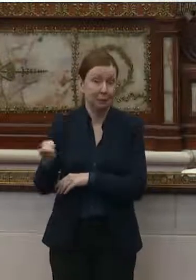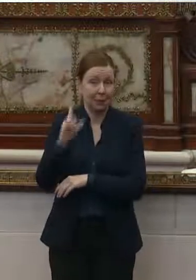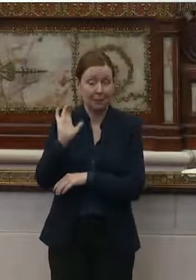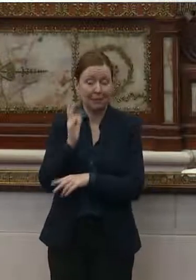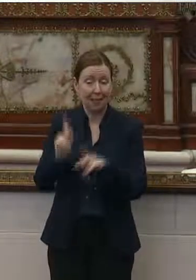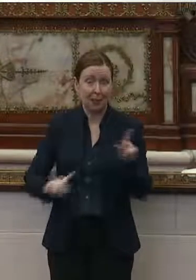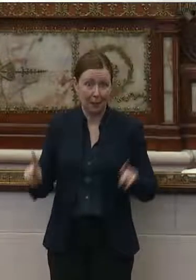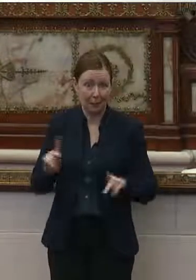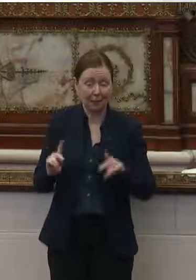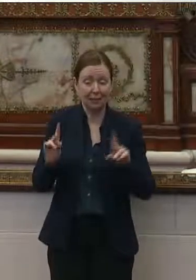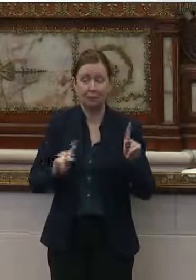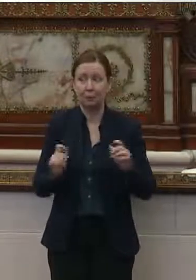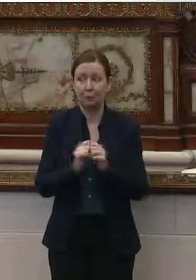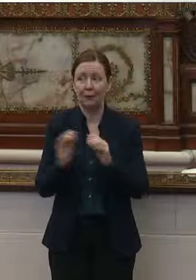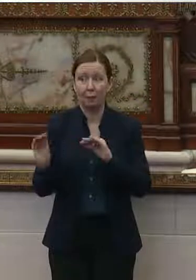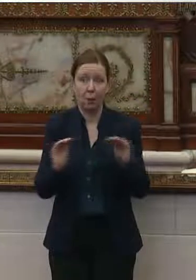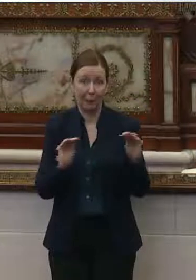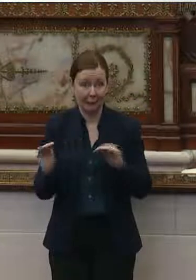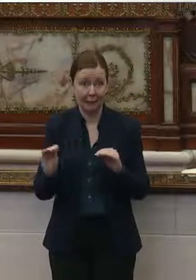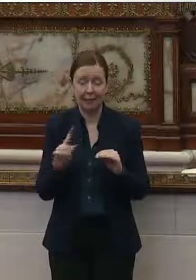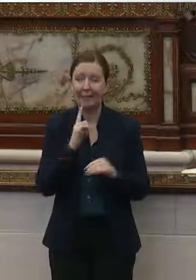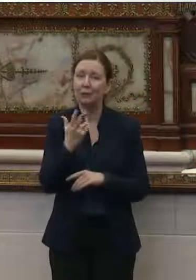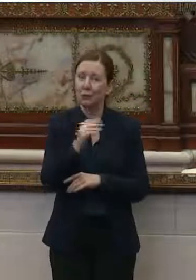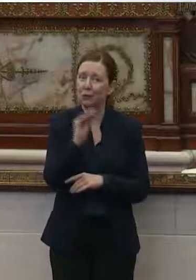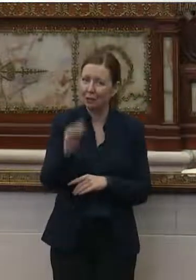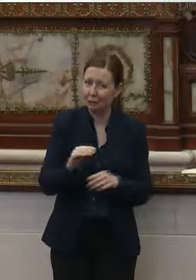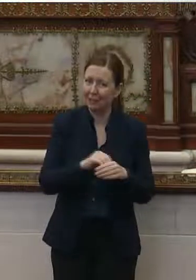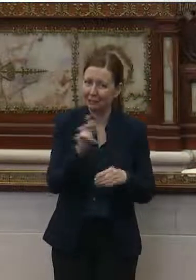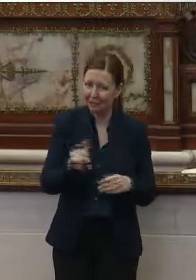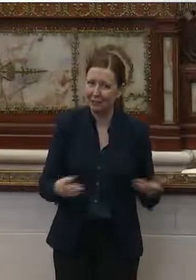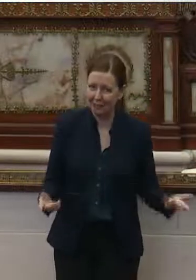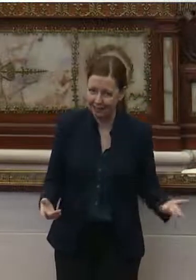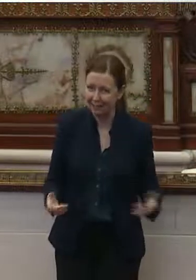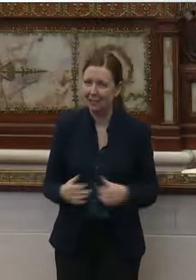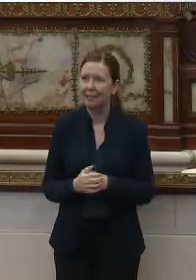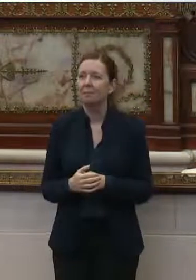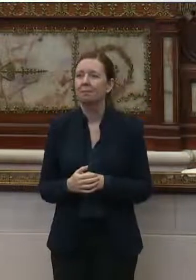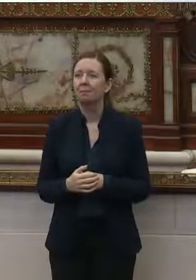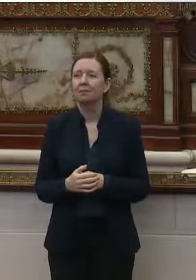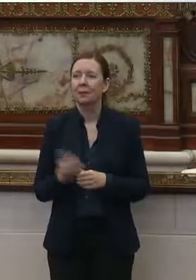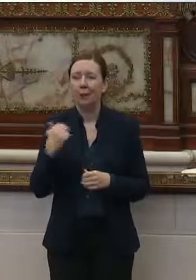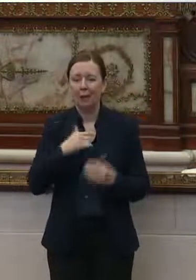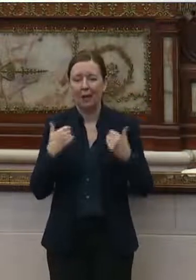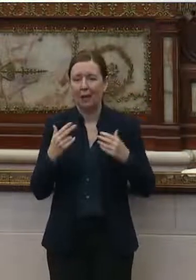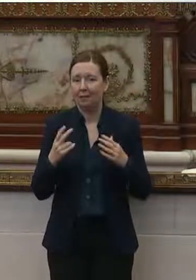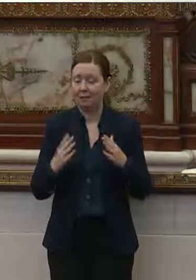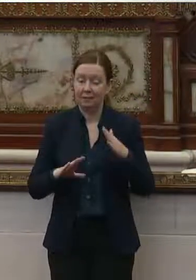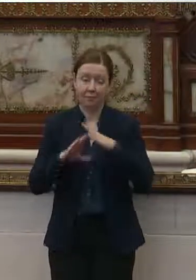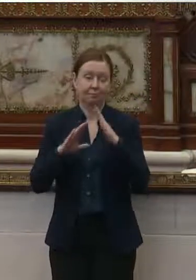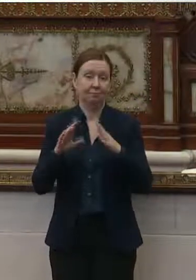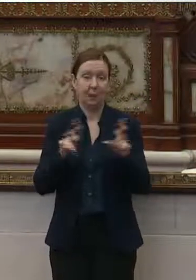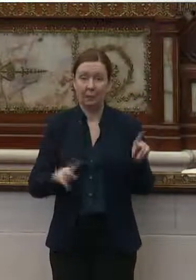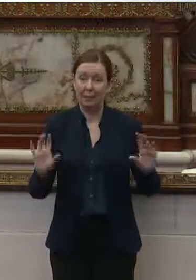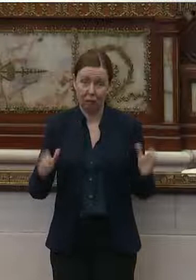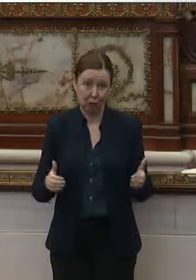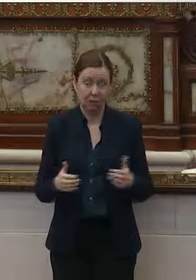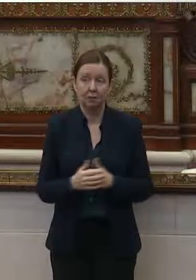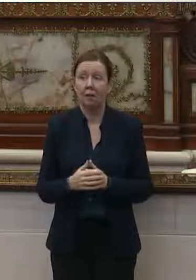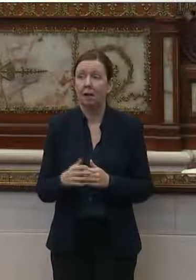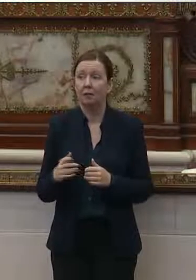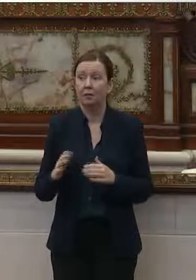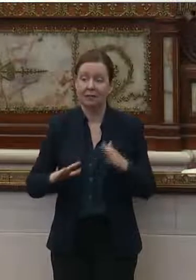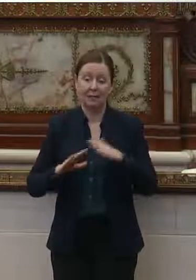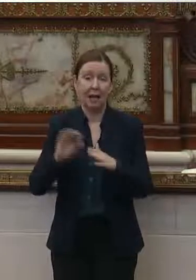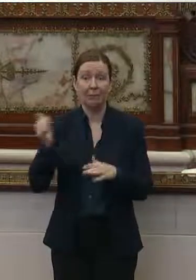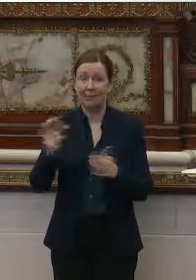population of people with mobility disabilities is 13% in the city of Philadelphia. You know, we have one of the highest populations of the